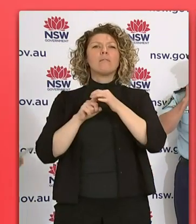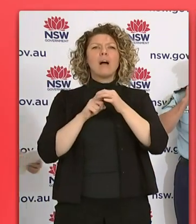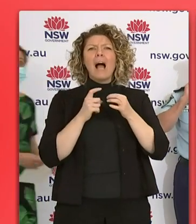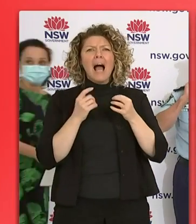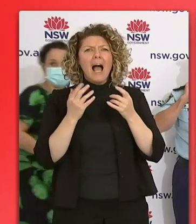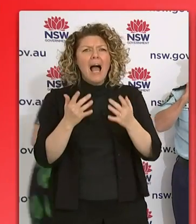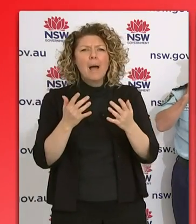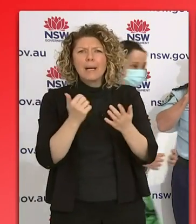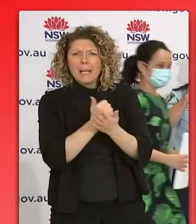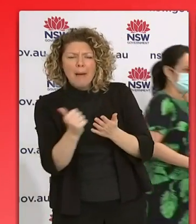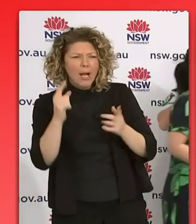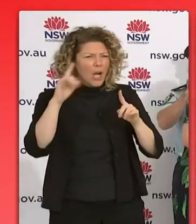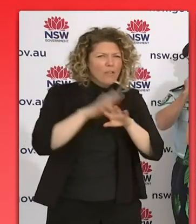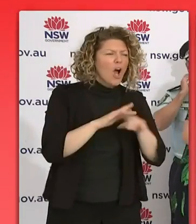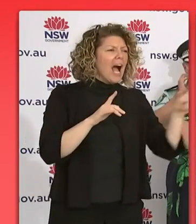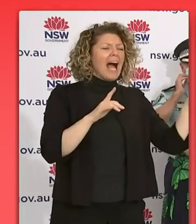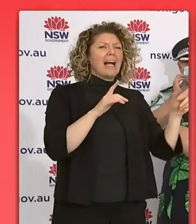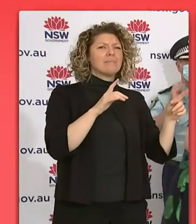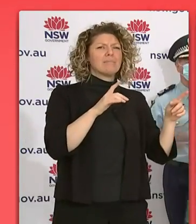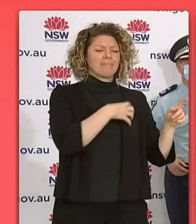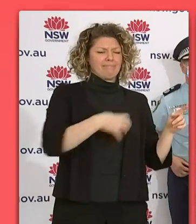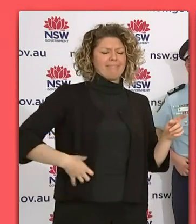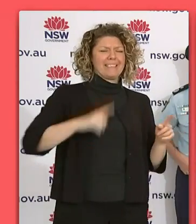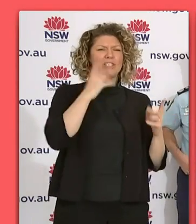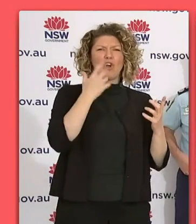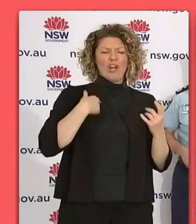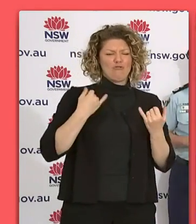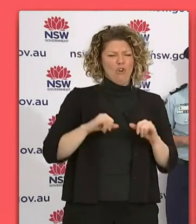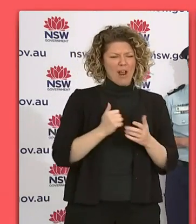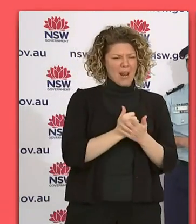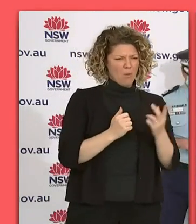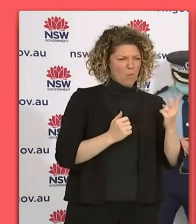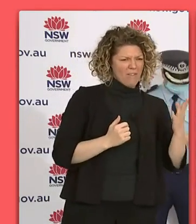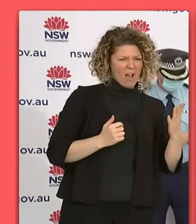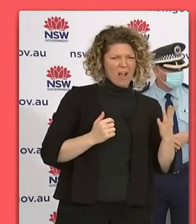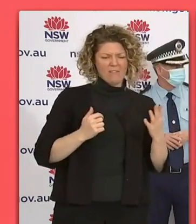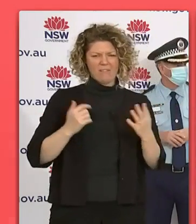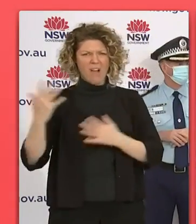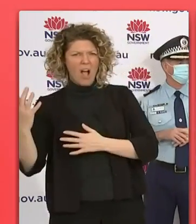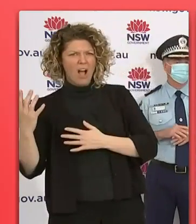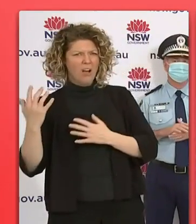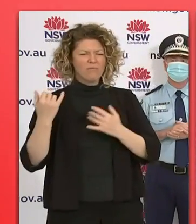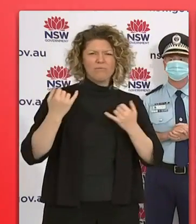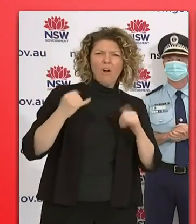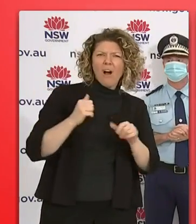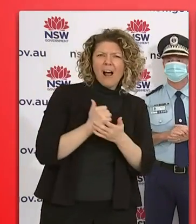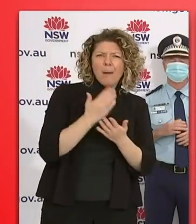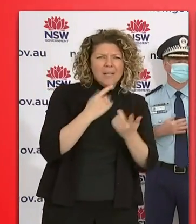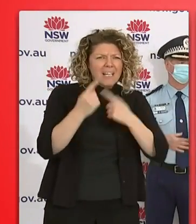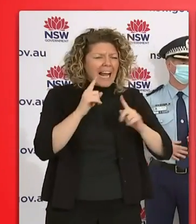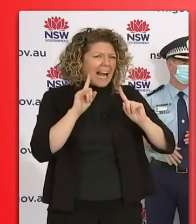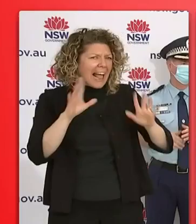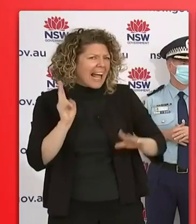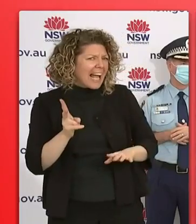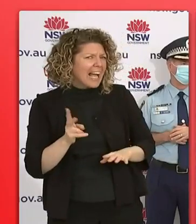Dr Gale. Oh, sorry. Yeah. Can we just clarify the numbers? So the Premier said 25. And so can you, yeah, can you just